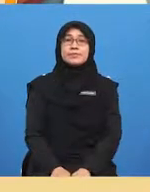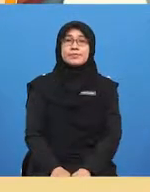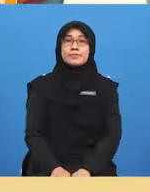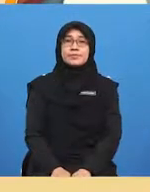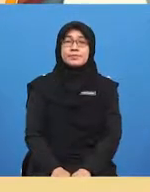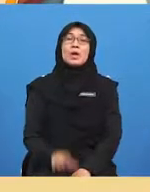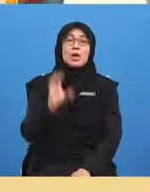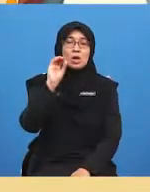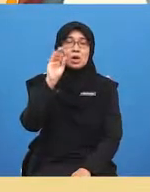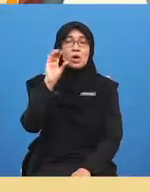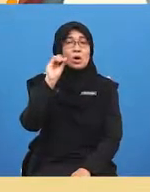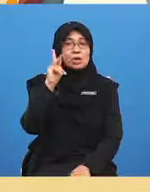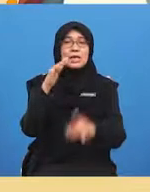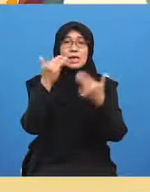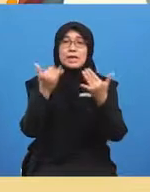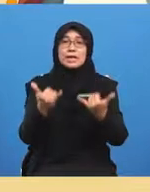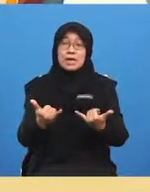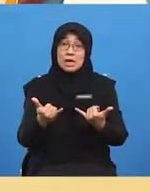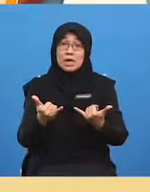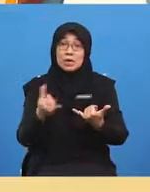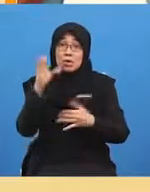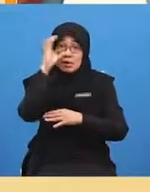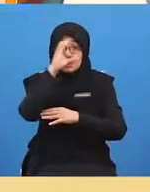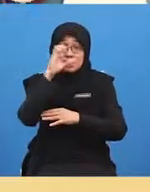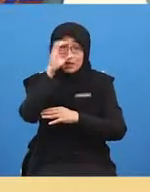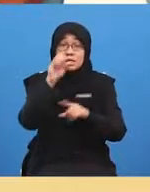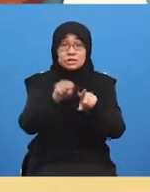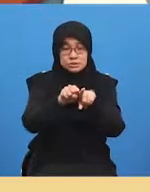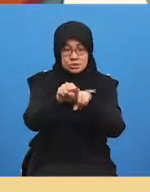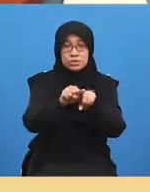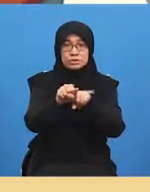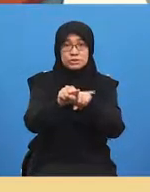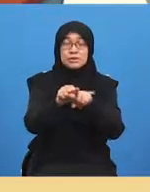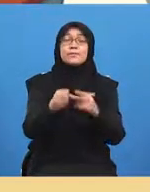grab those but that's not the only thing you need today yolo